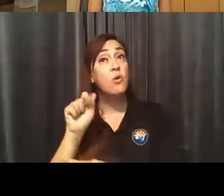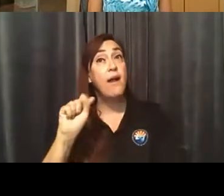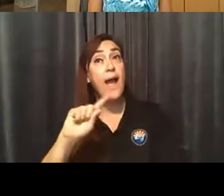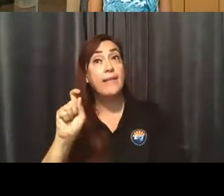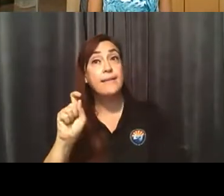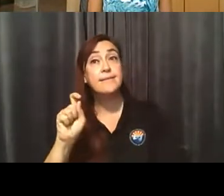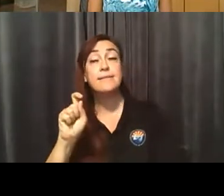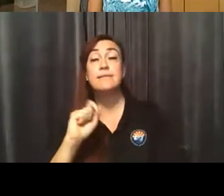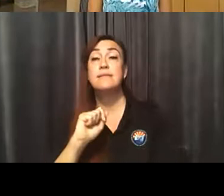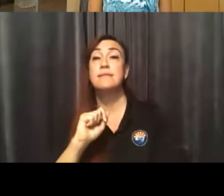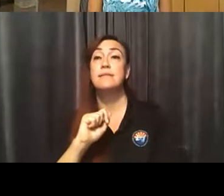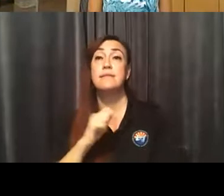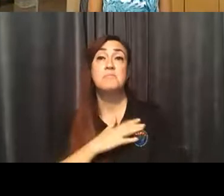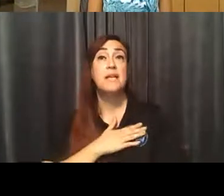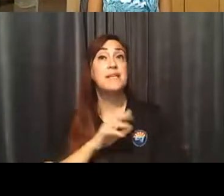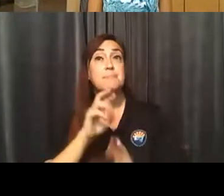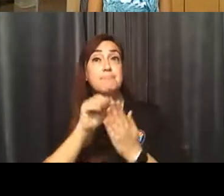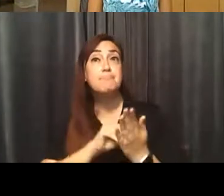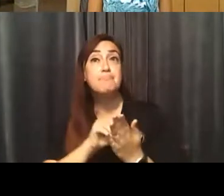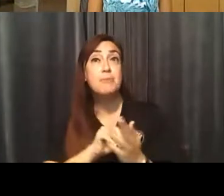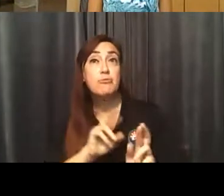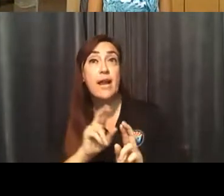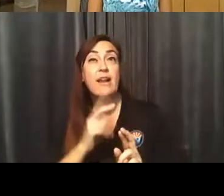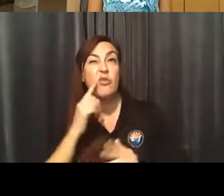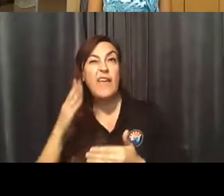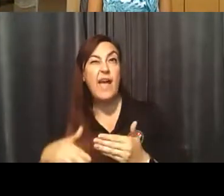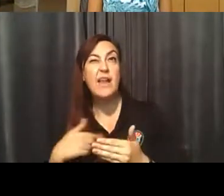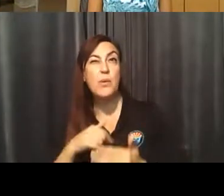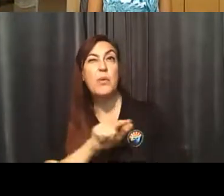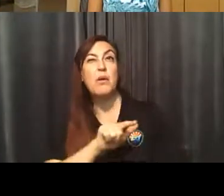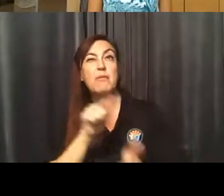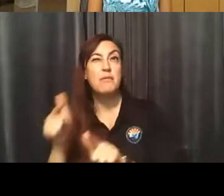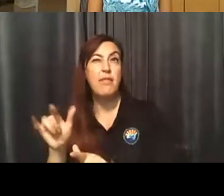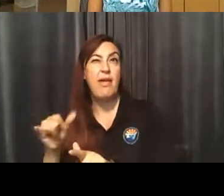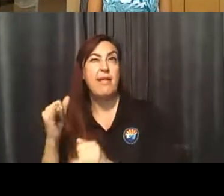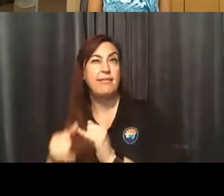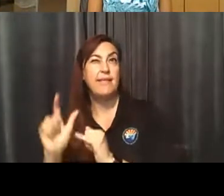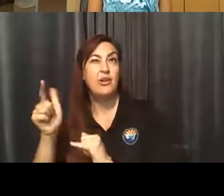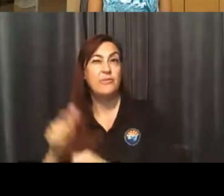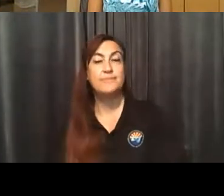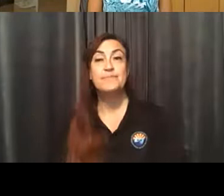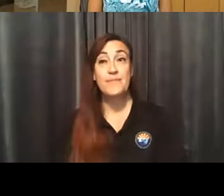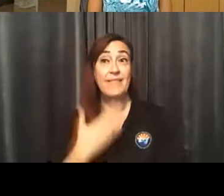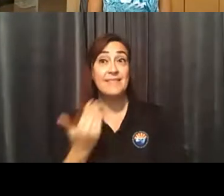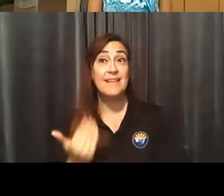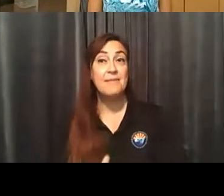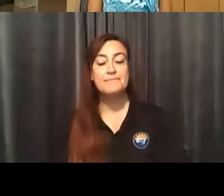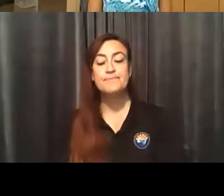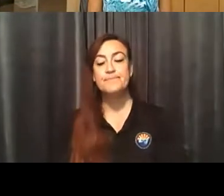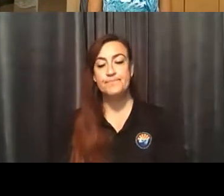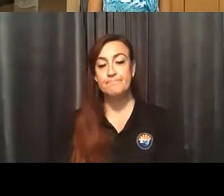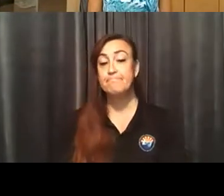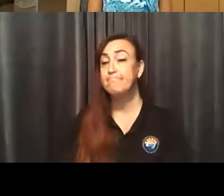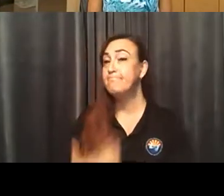prepare those questions. And we'll get to those here in our Q&A in just a minute. Thanks again, Alex. All